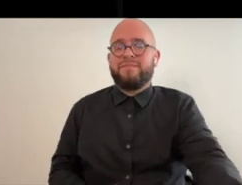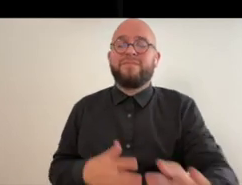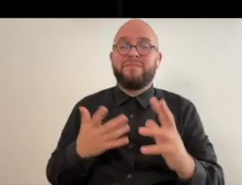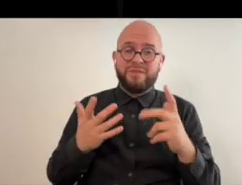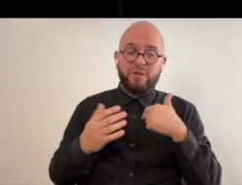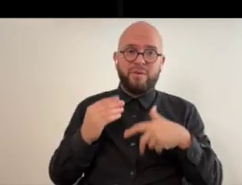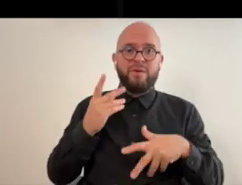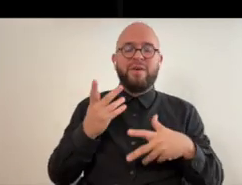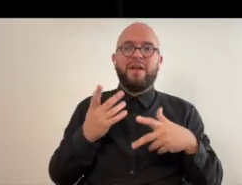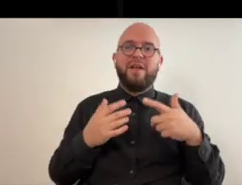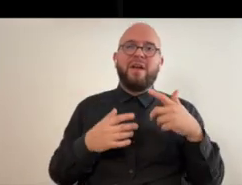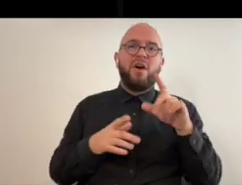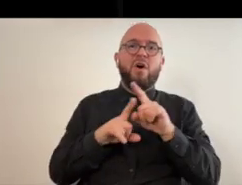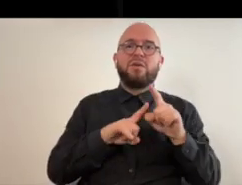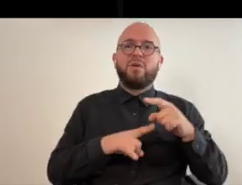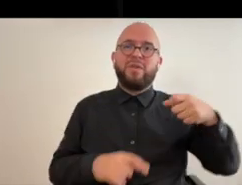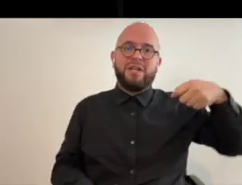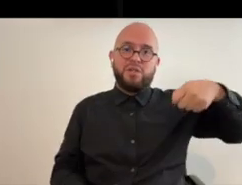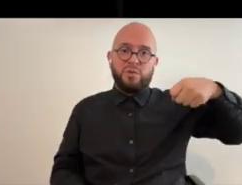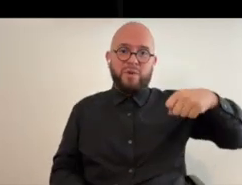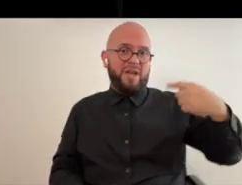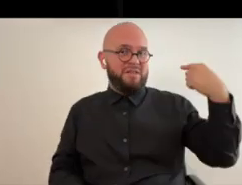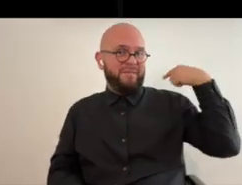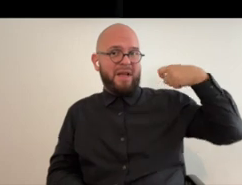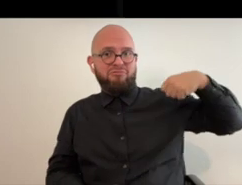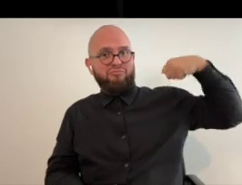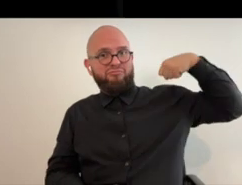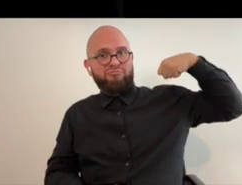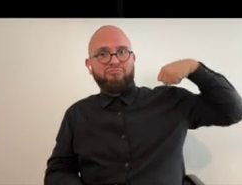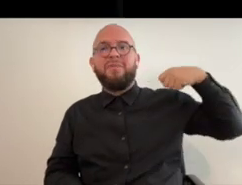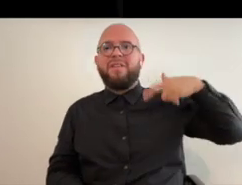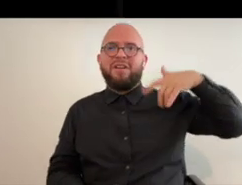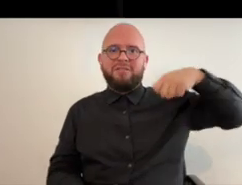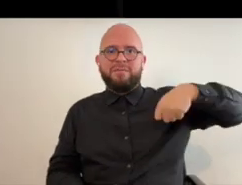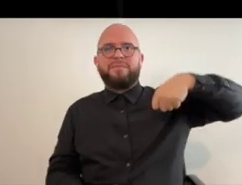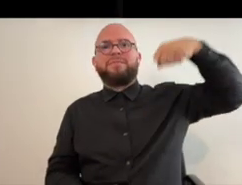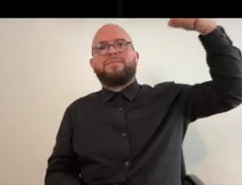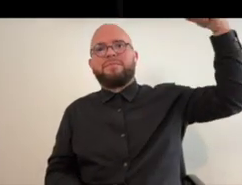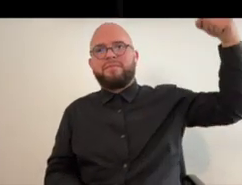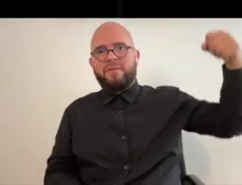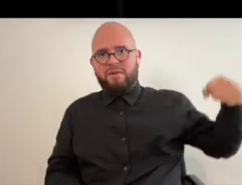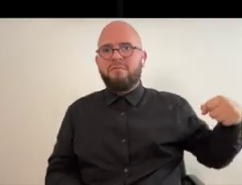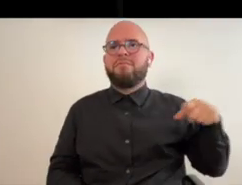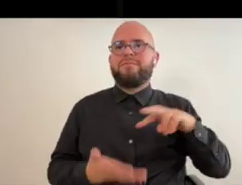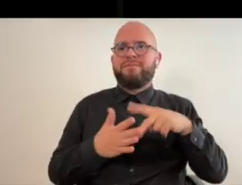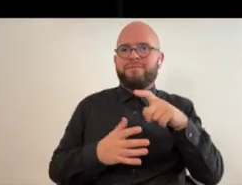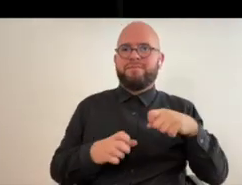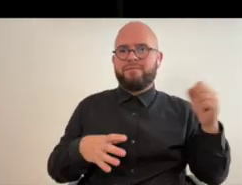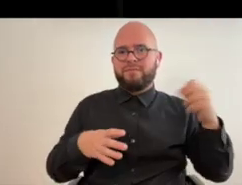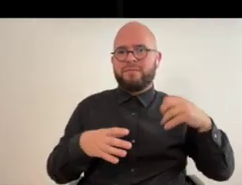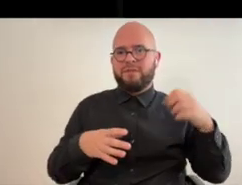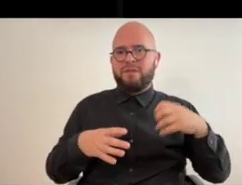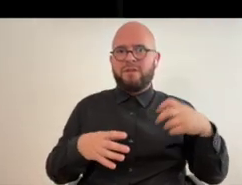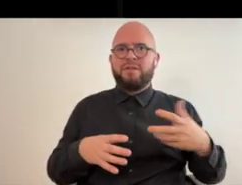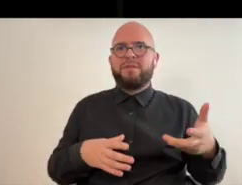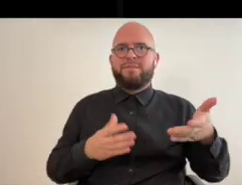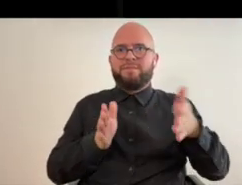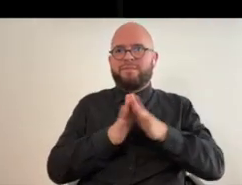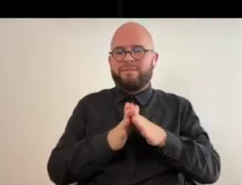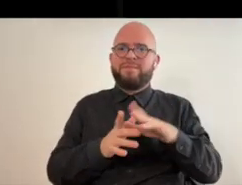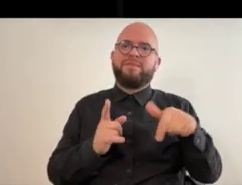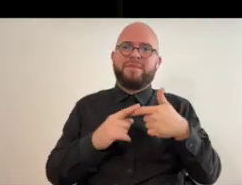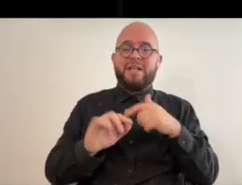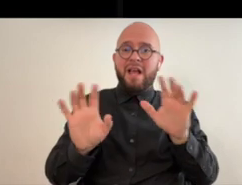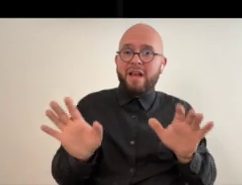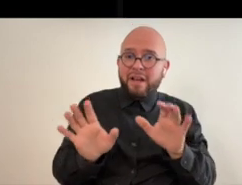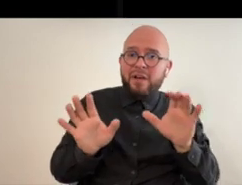i i got that little suitcase uh that mini suitcase that comes out of the back so you could keep stuff in it also and